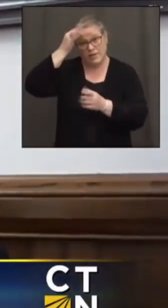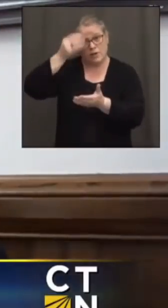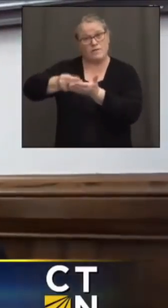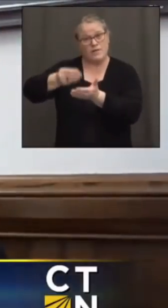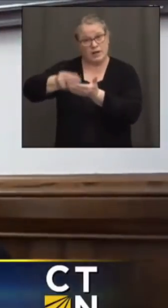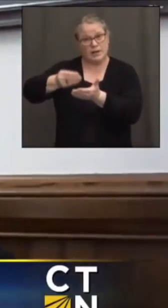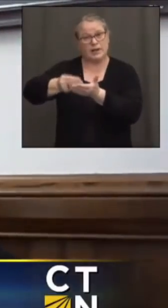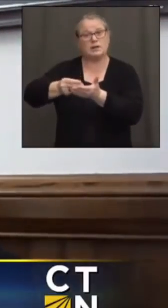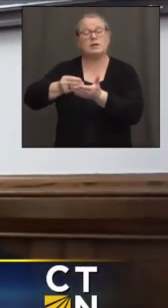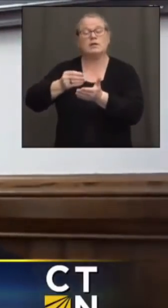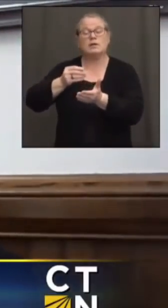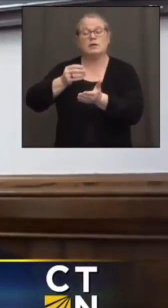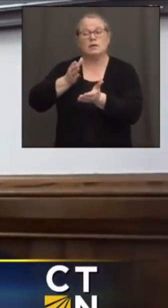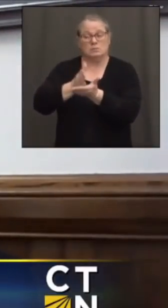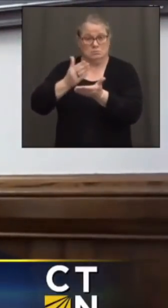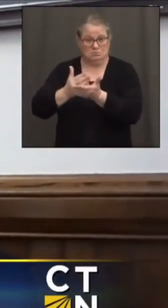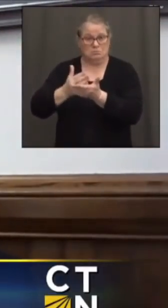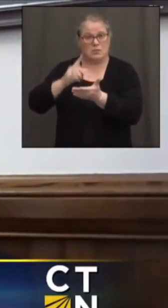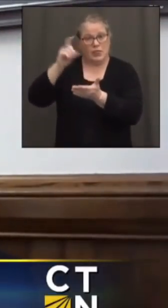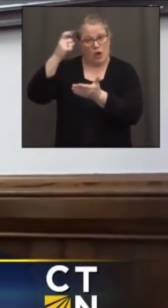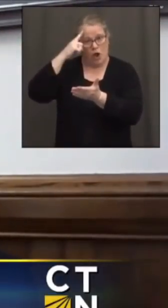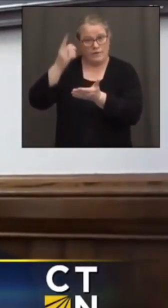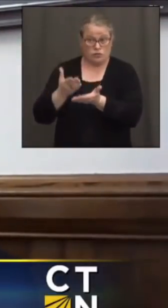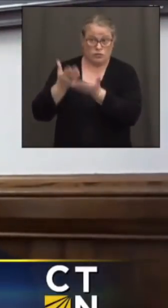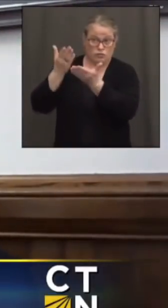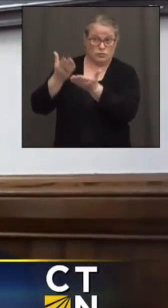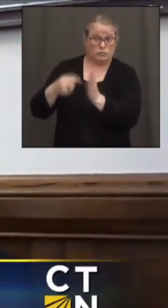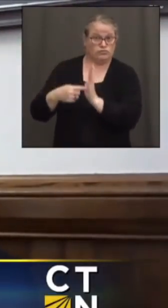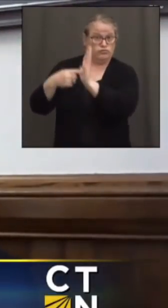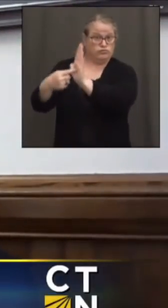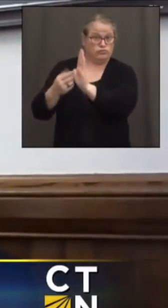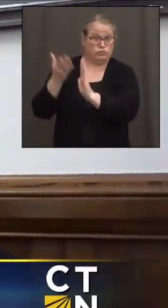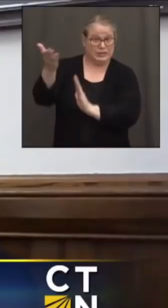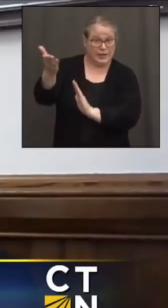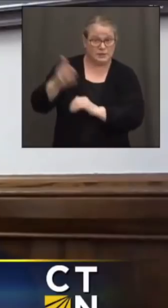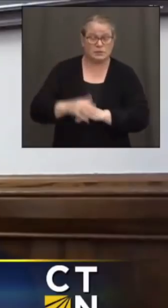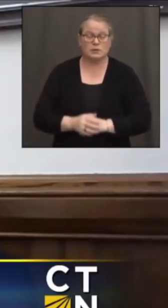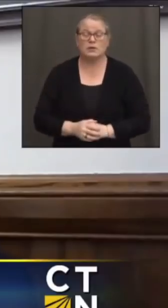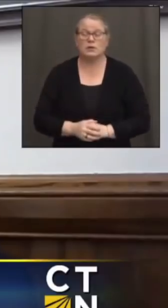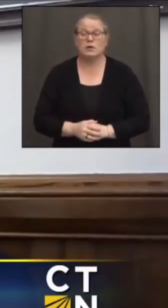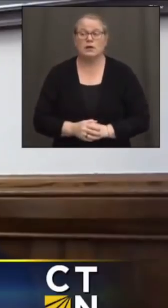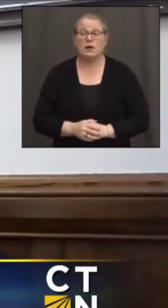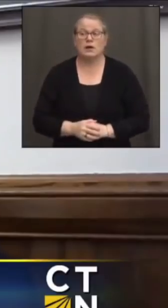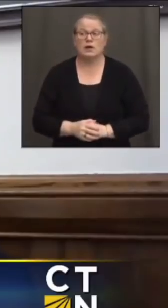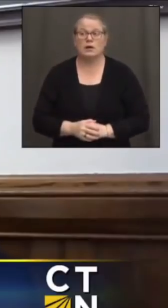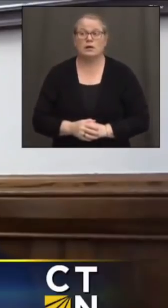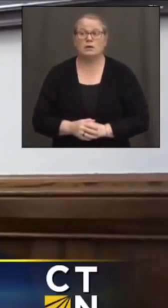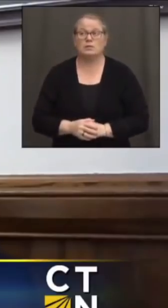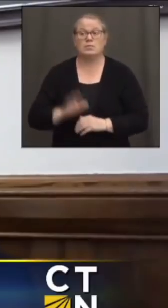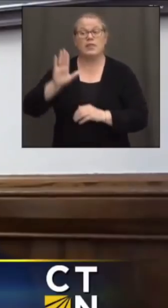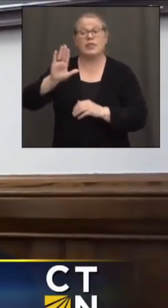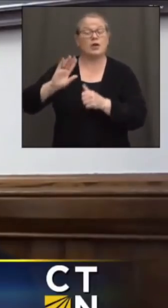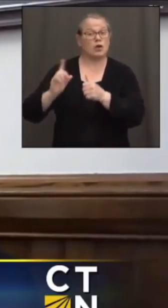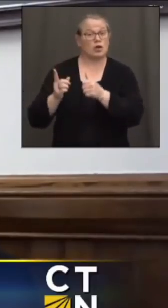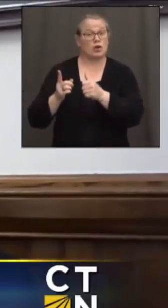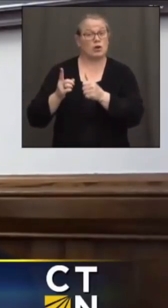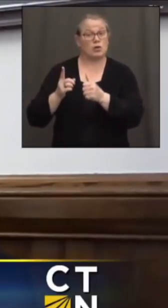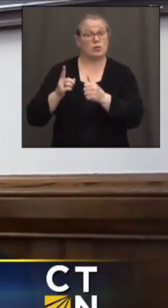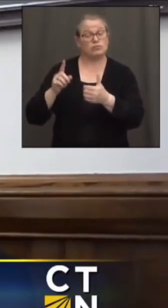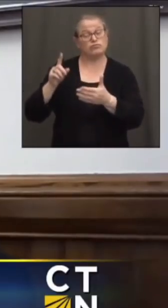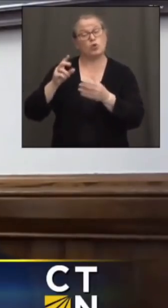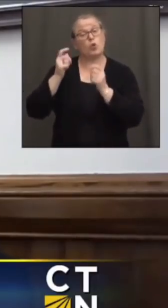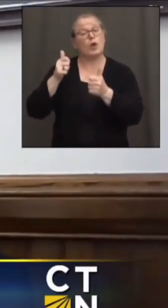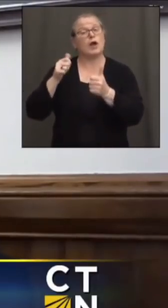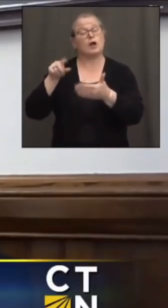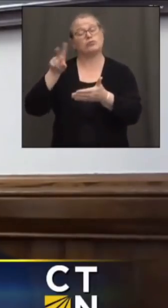presented to them. I know that we have heard initial word from them that they were very pleased with the package they put forth, and they wanted to make